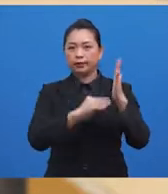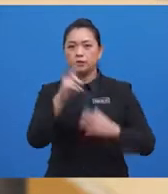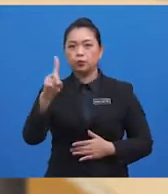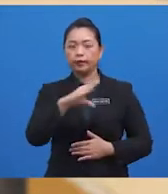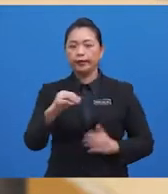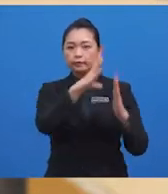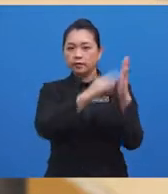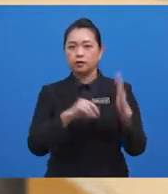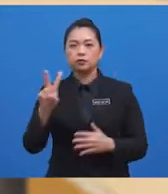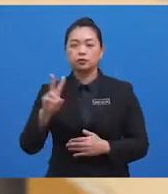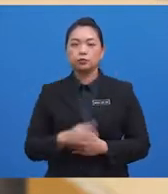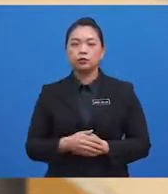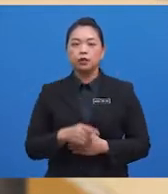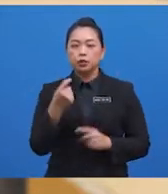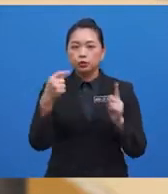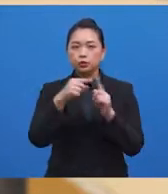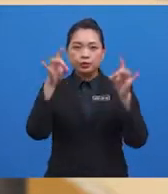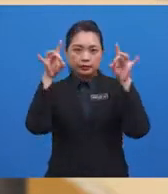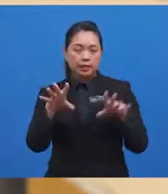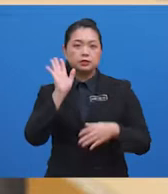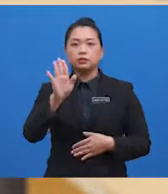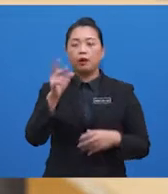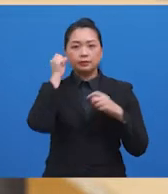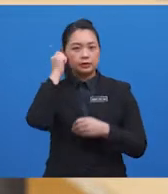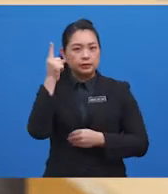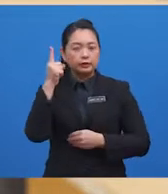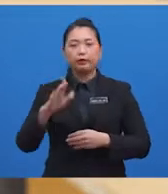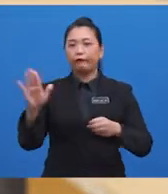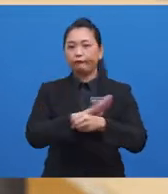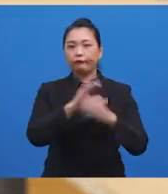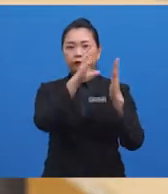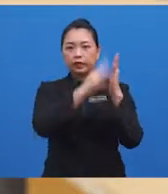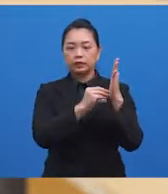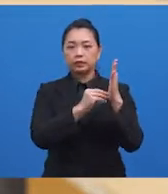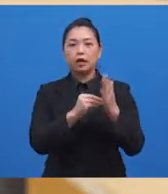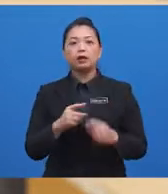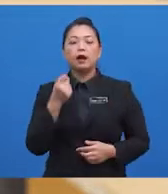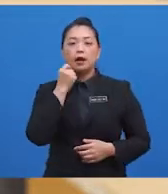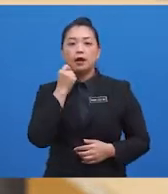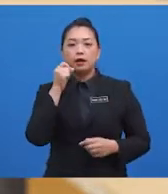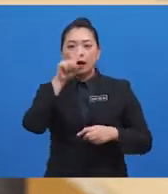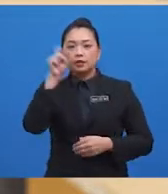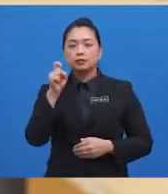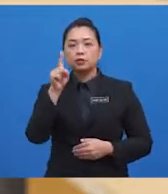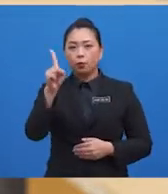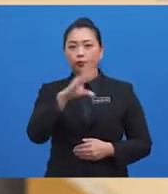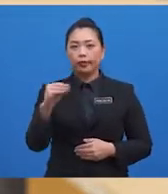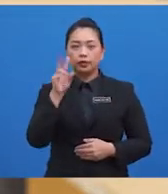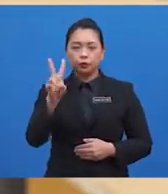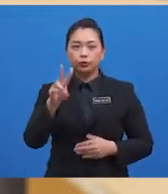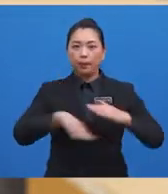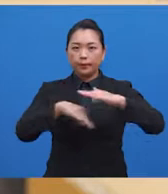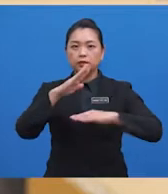1 and text 2 to test your understanding of both texts. Answer questions 1 and 2